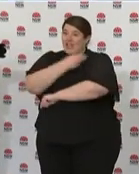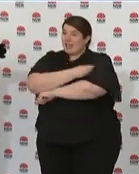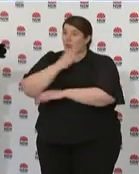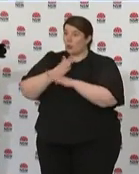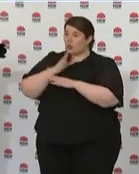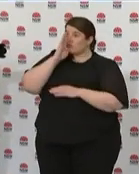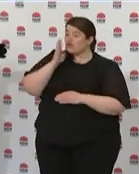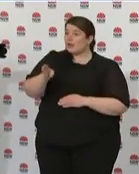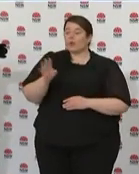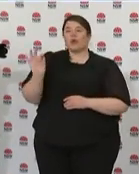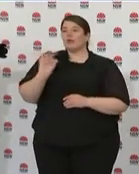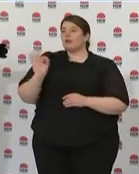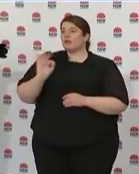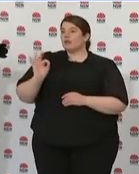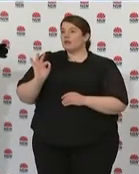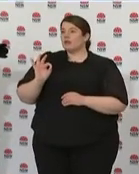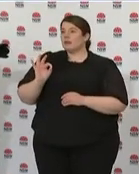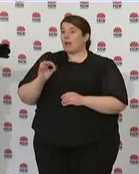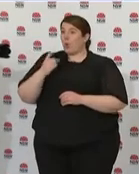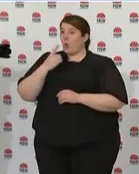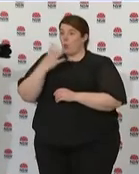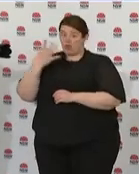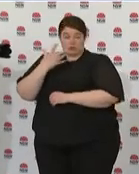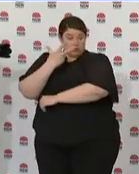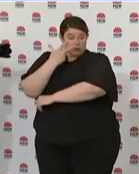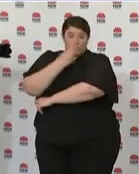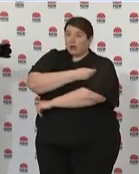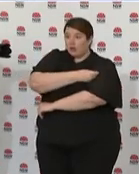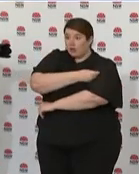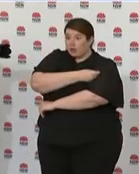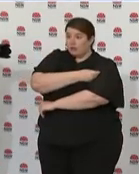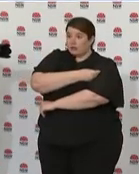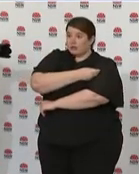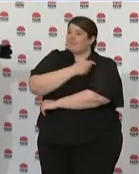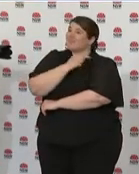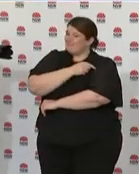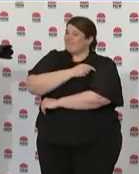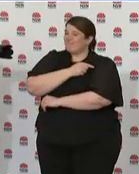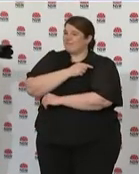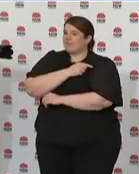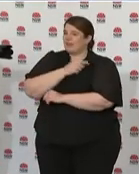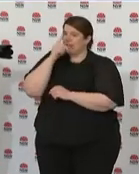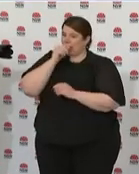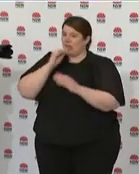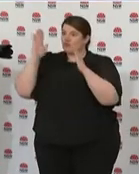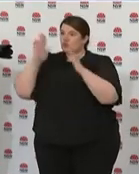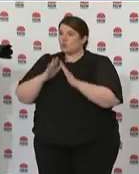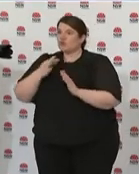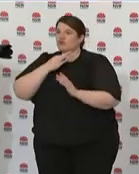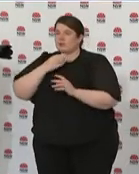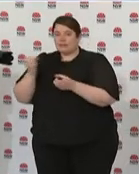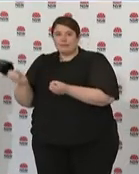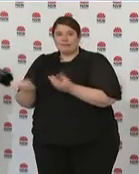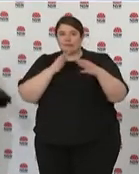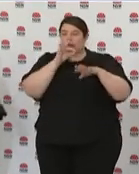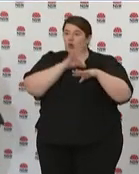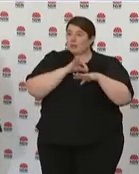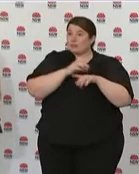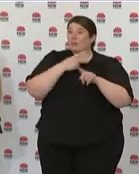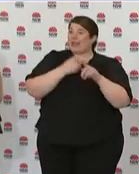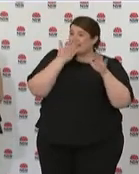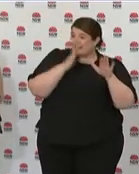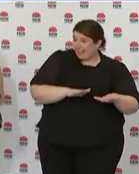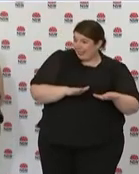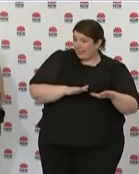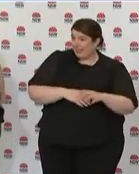providing protection but even one vaccine can reduce your risk of hospitalisation and death and it can